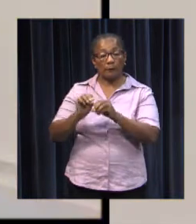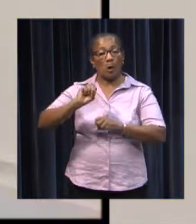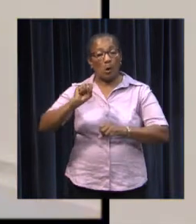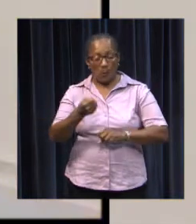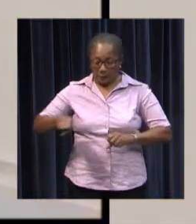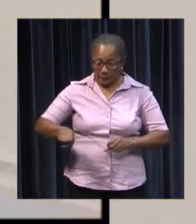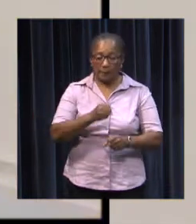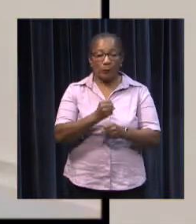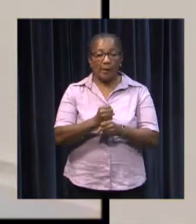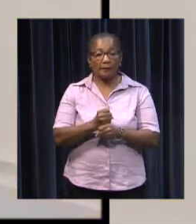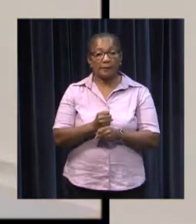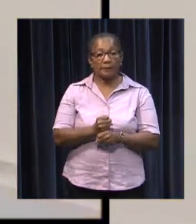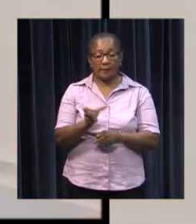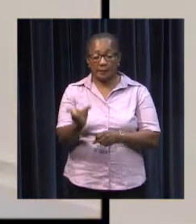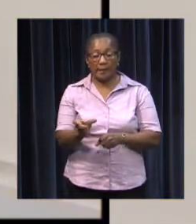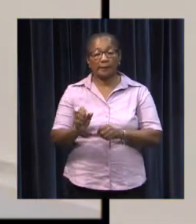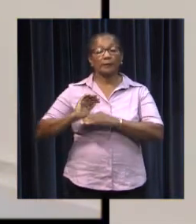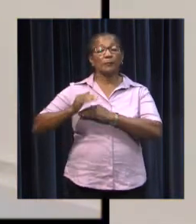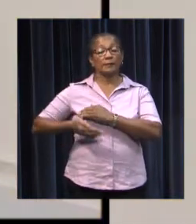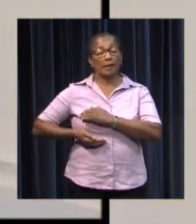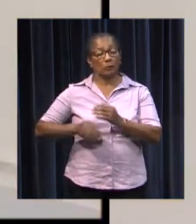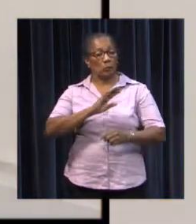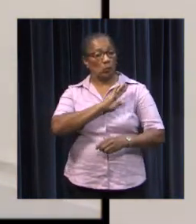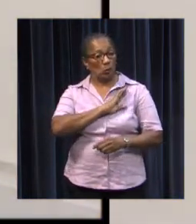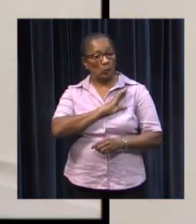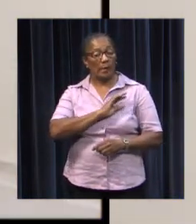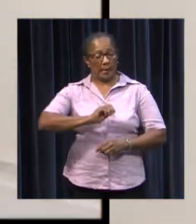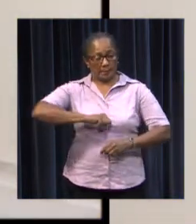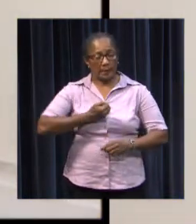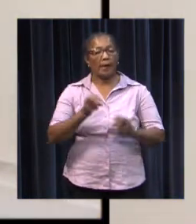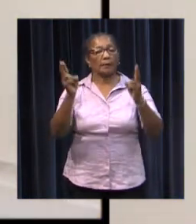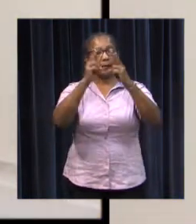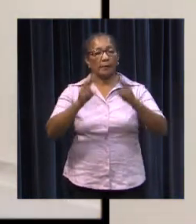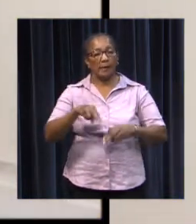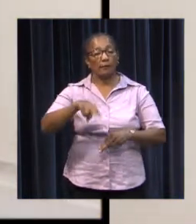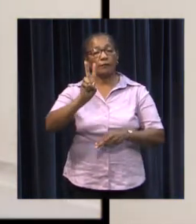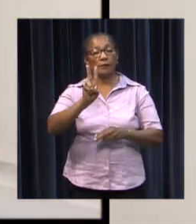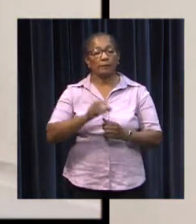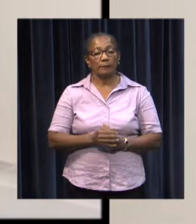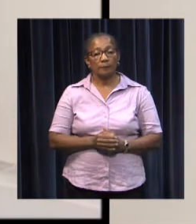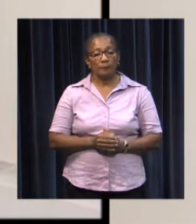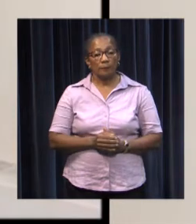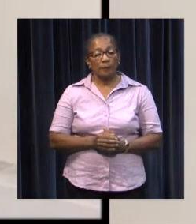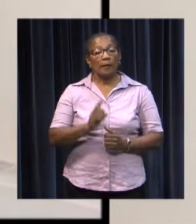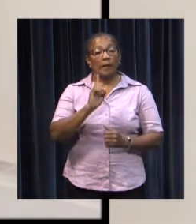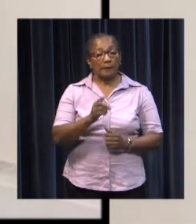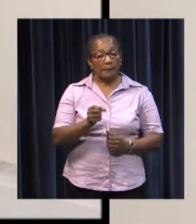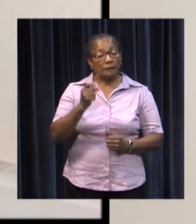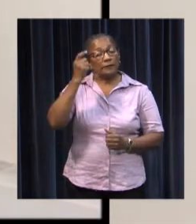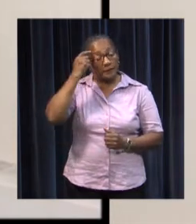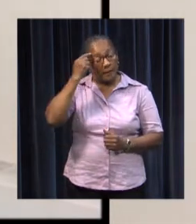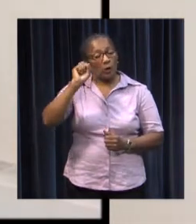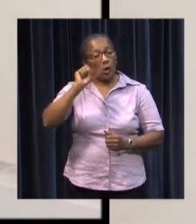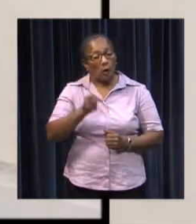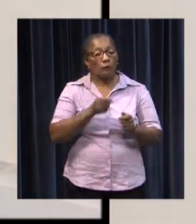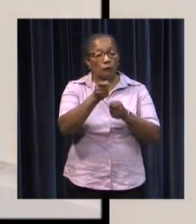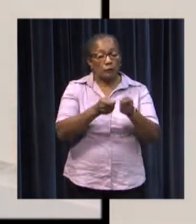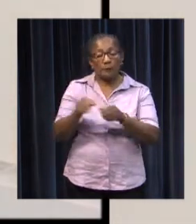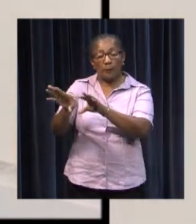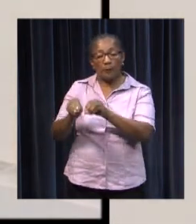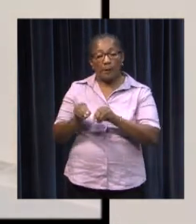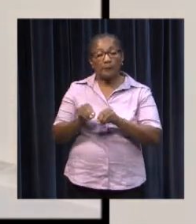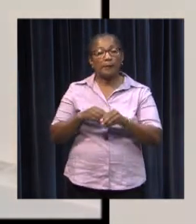taken precautionary measures to protect employees and also clients. This will also be the case with Decati International.